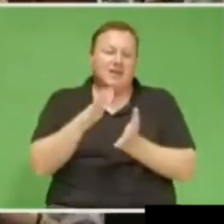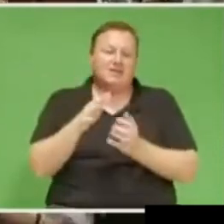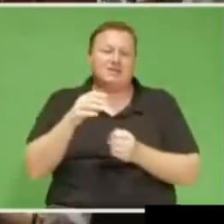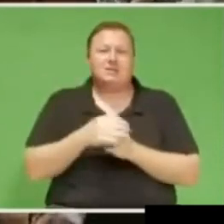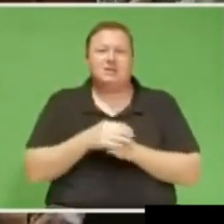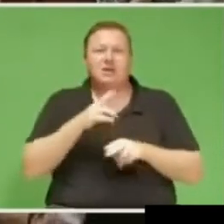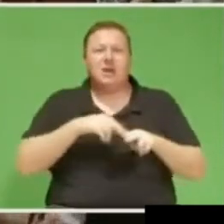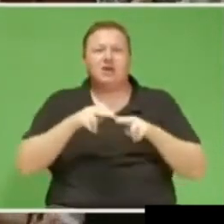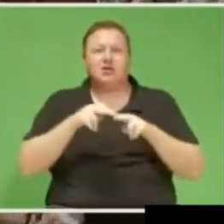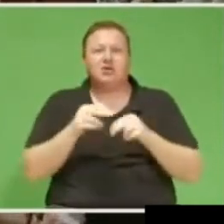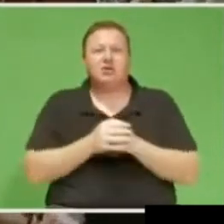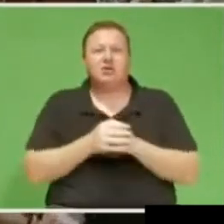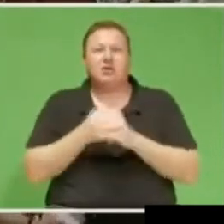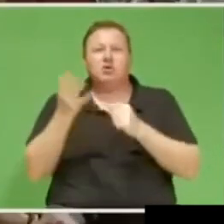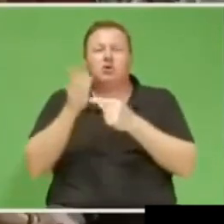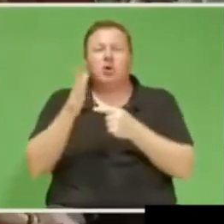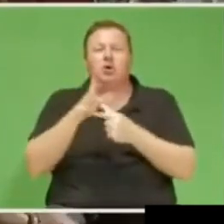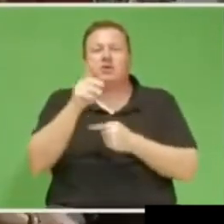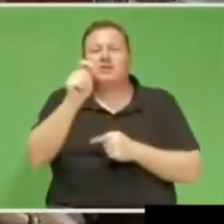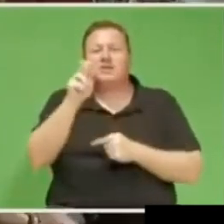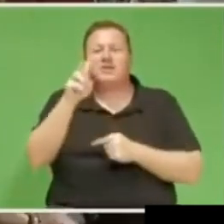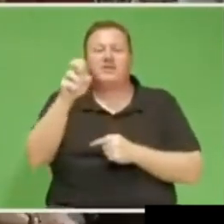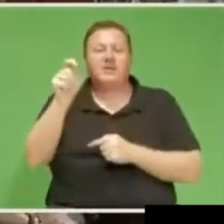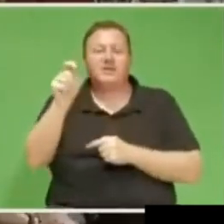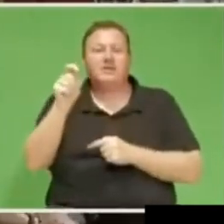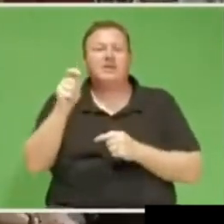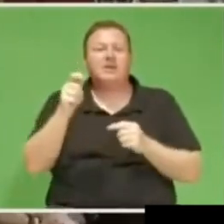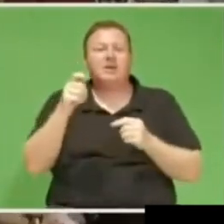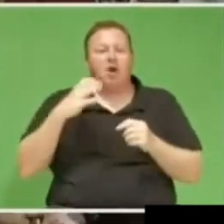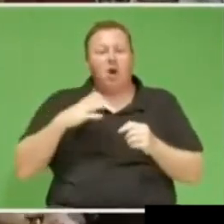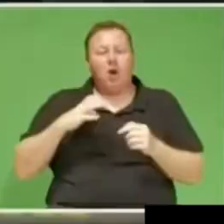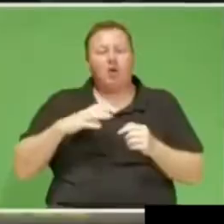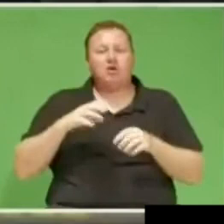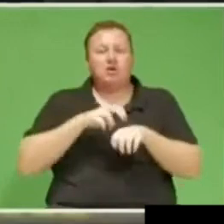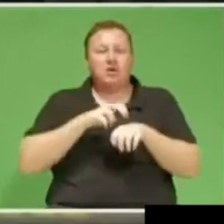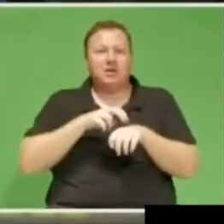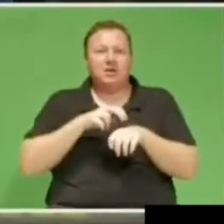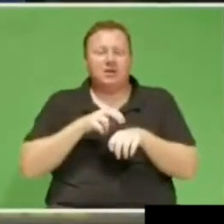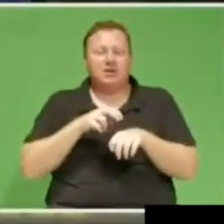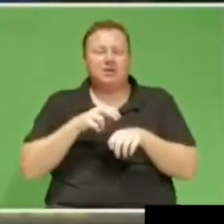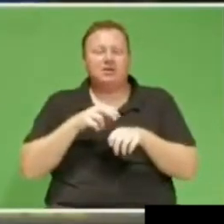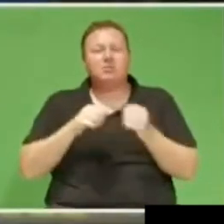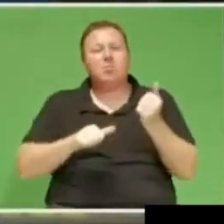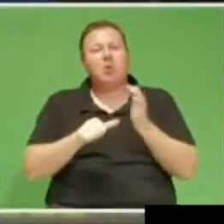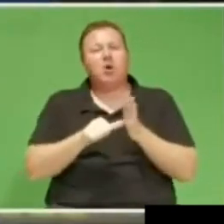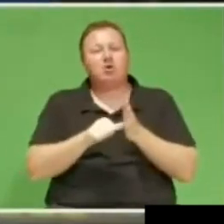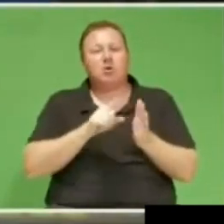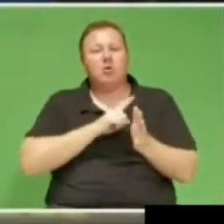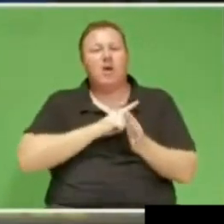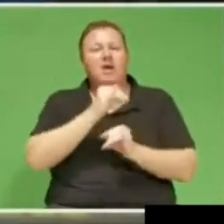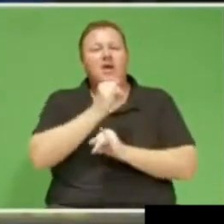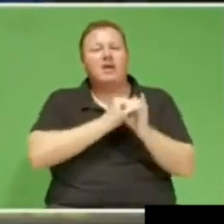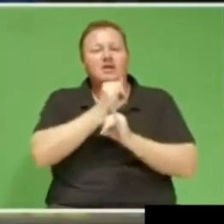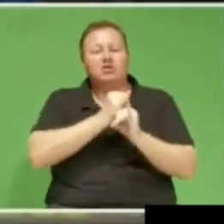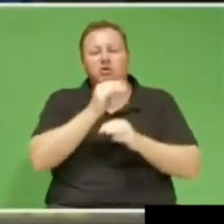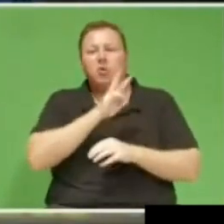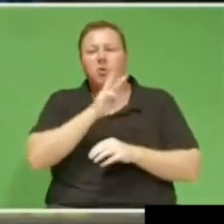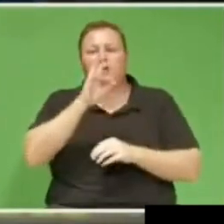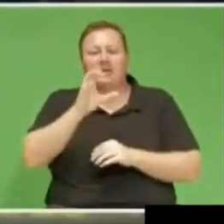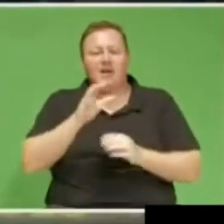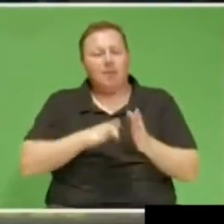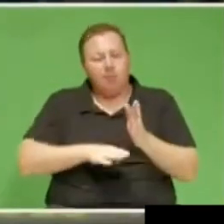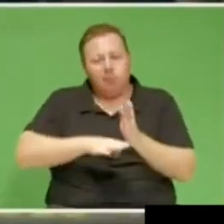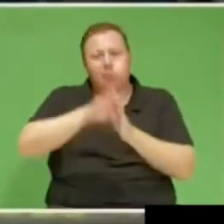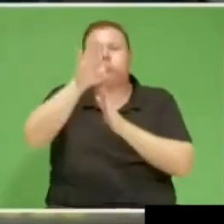the point as to why TVAD colleges need to be prioritized, here are the industries in the Western Cape which saw the biggest increase in